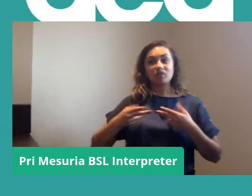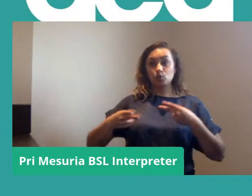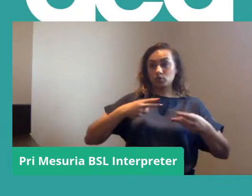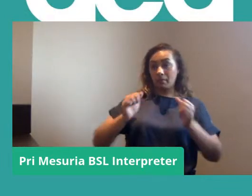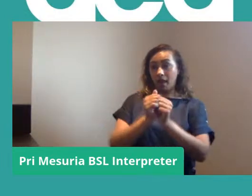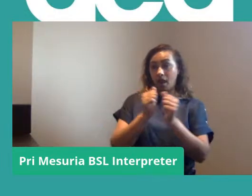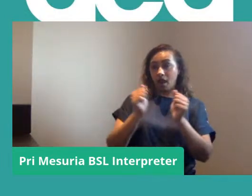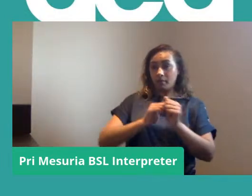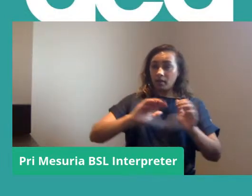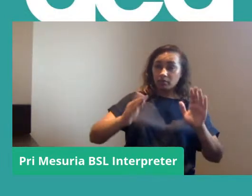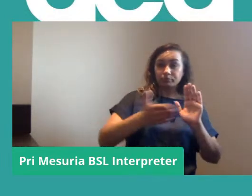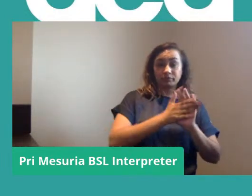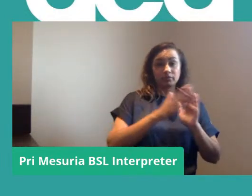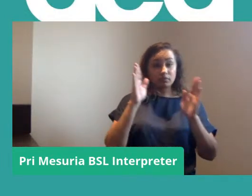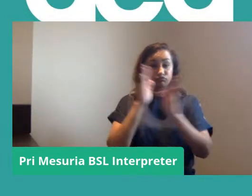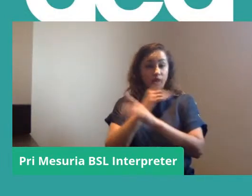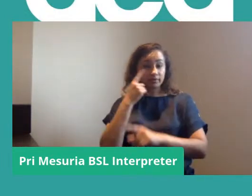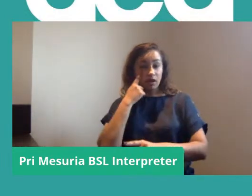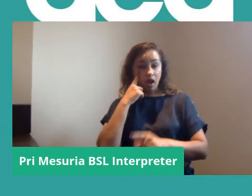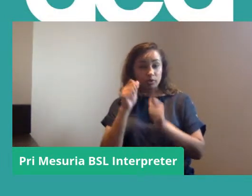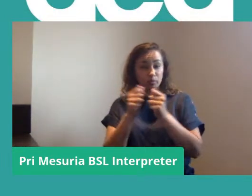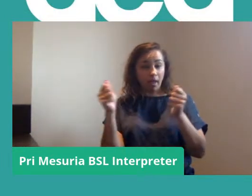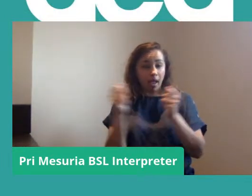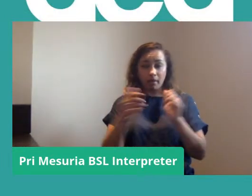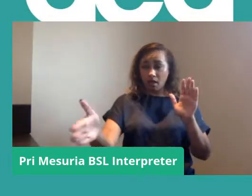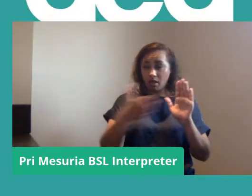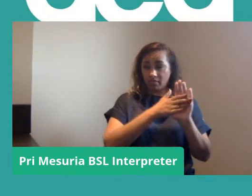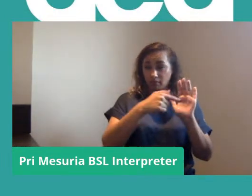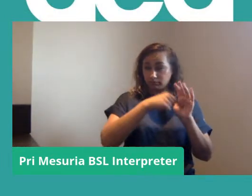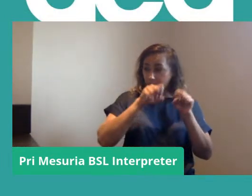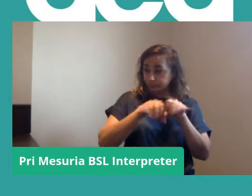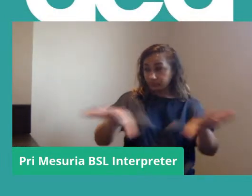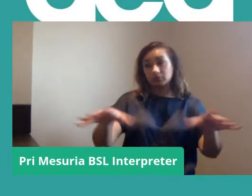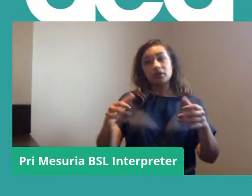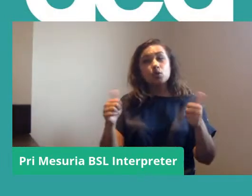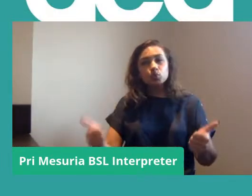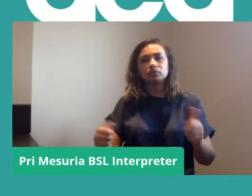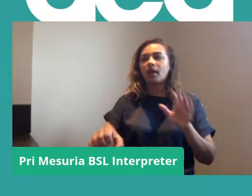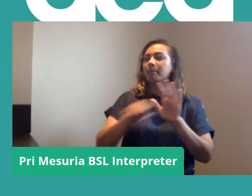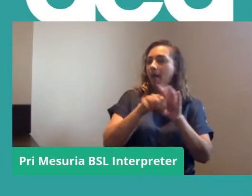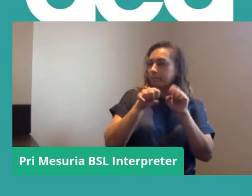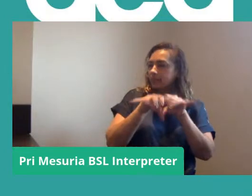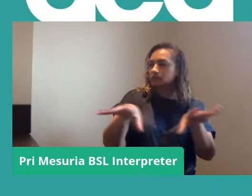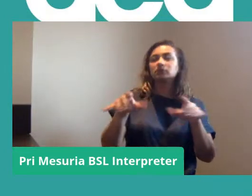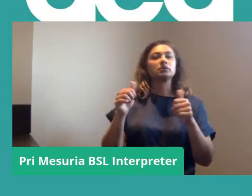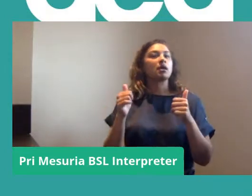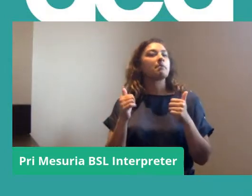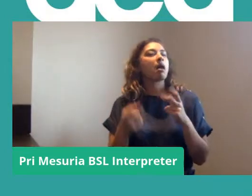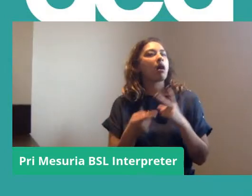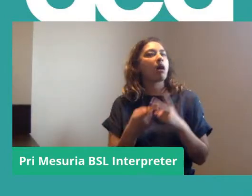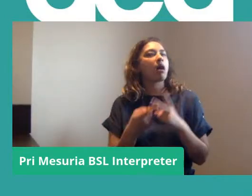including in Private Eye, which was quite interesting. So the only other thing I think I would say is that